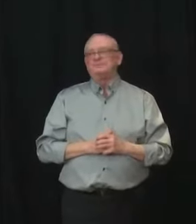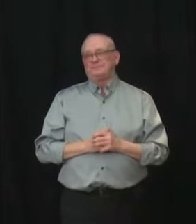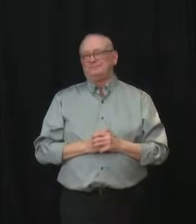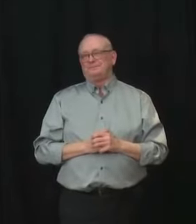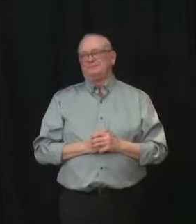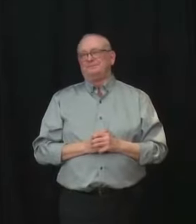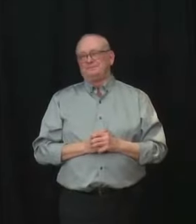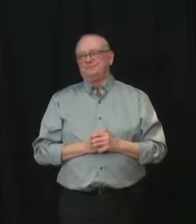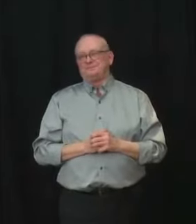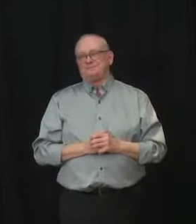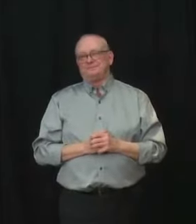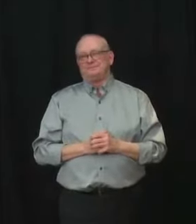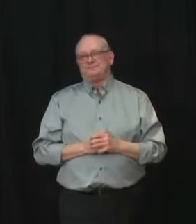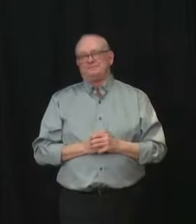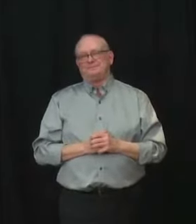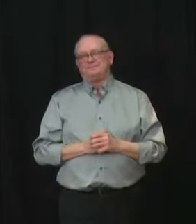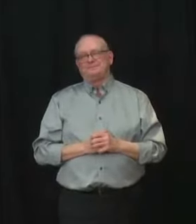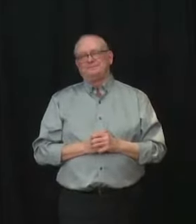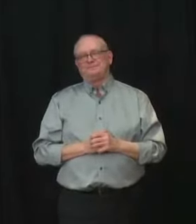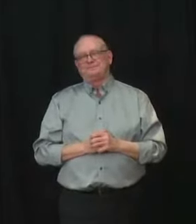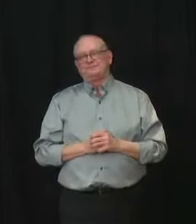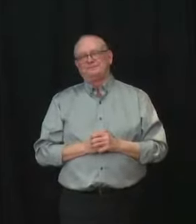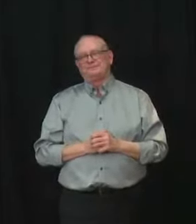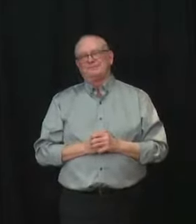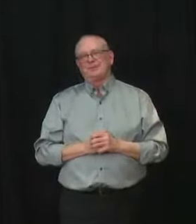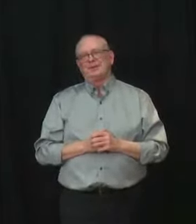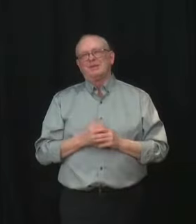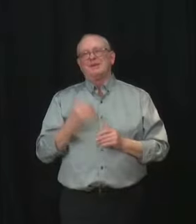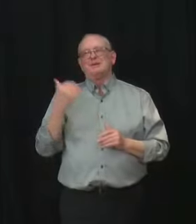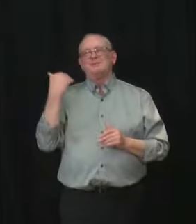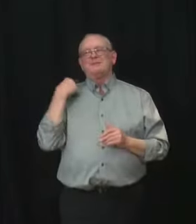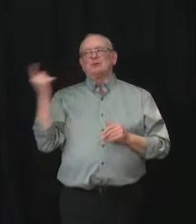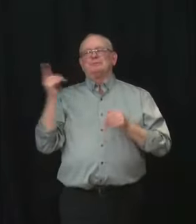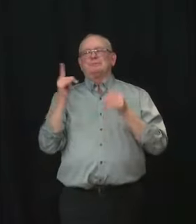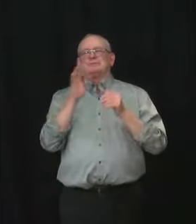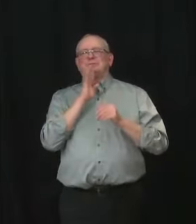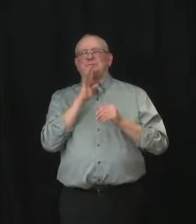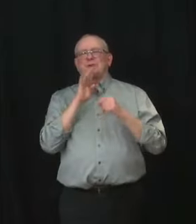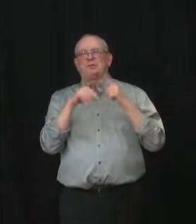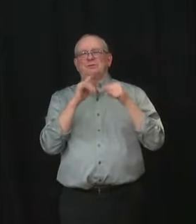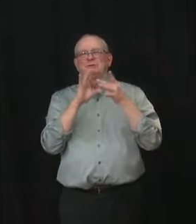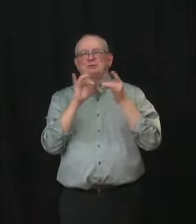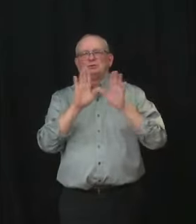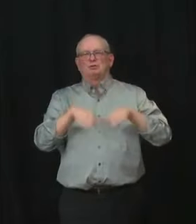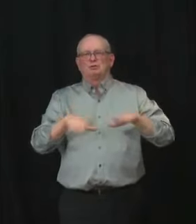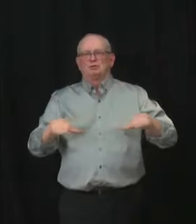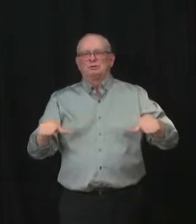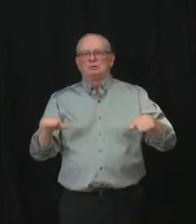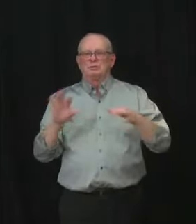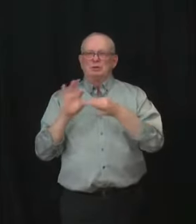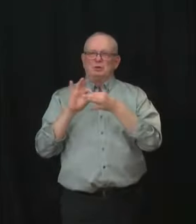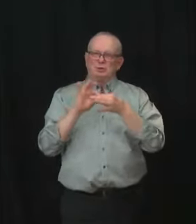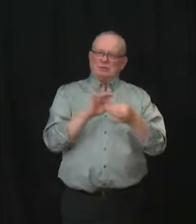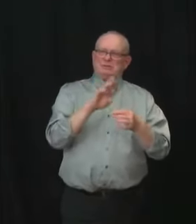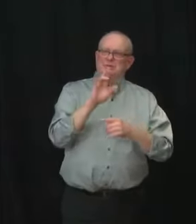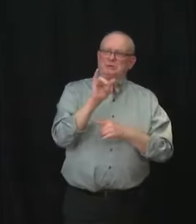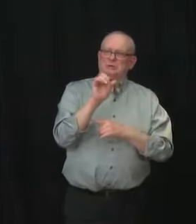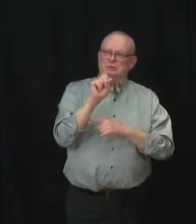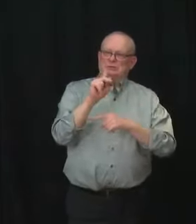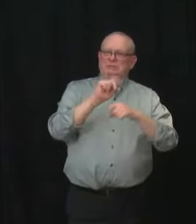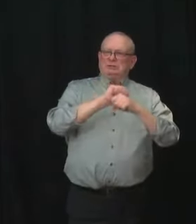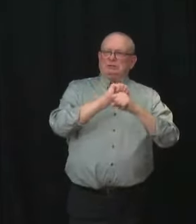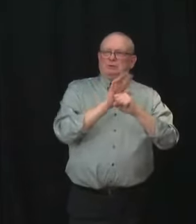past you've talked about children having a risk from COVID, which is, I think, and I don't think I'm putting words in your mouth, similar to the flu.